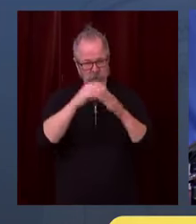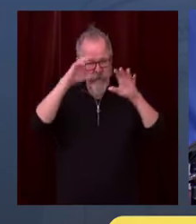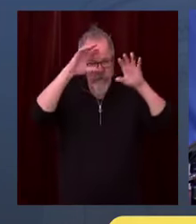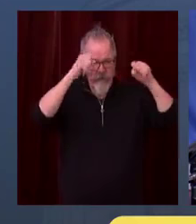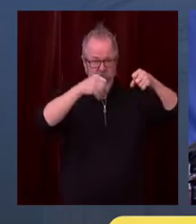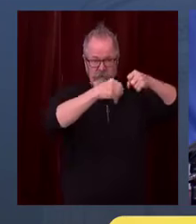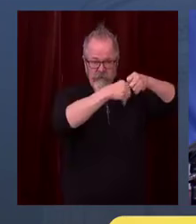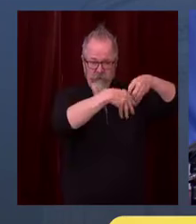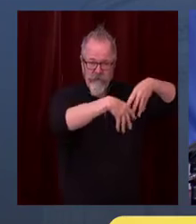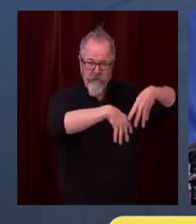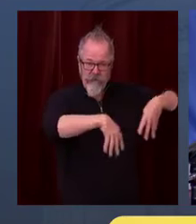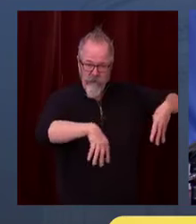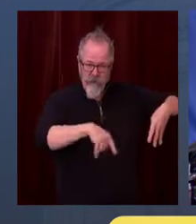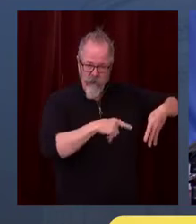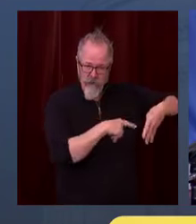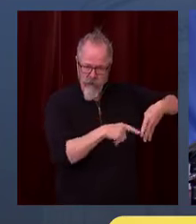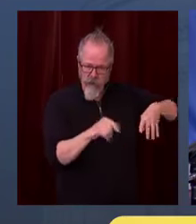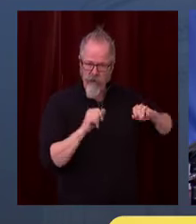the difficult situations.